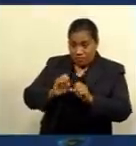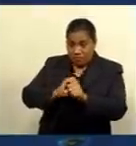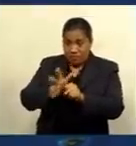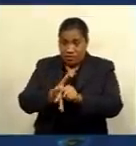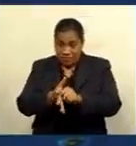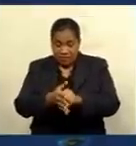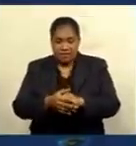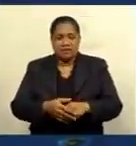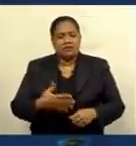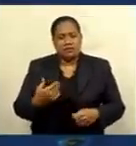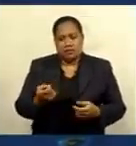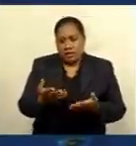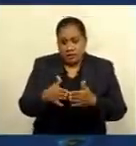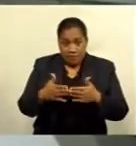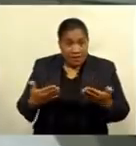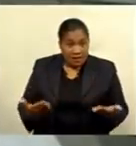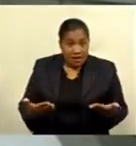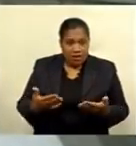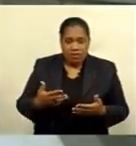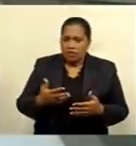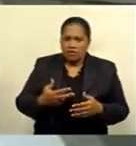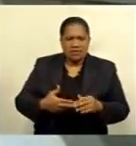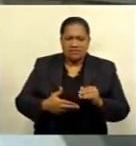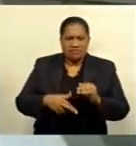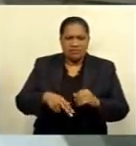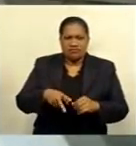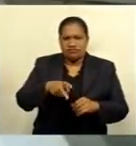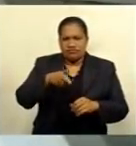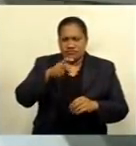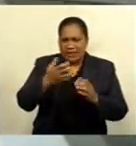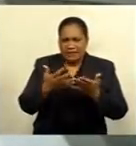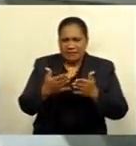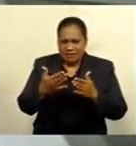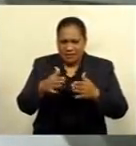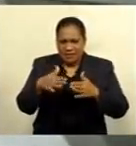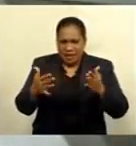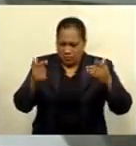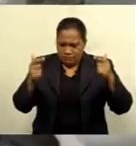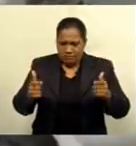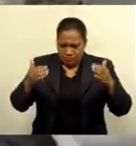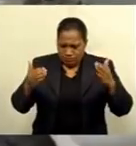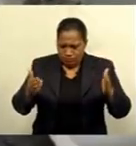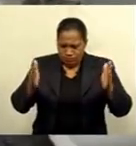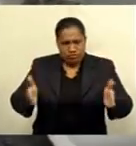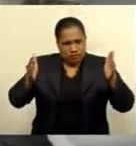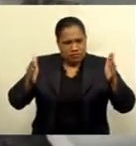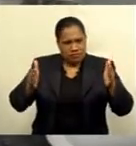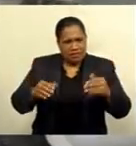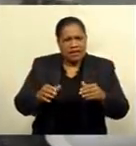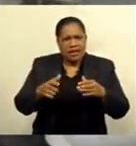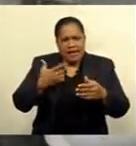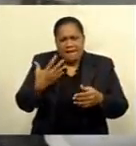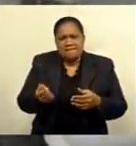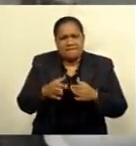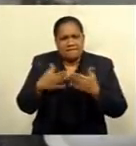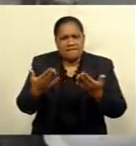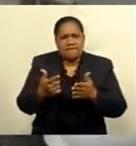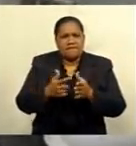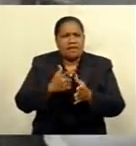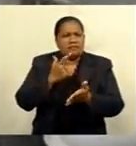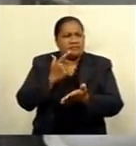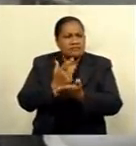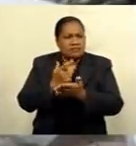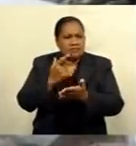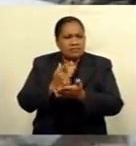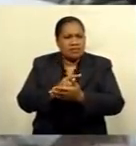islands. At the moment it's restricted. There's a lot of infection now